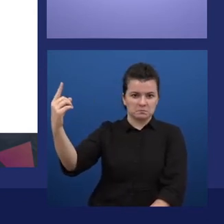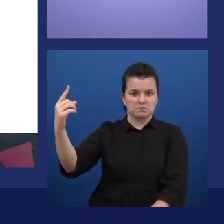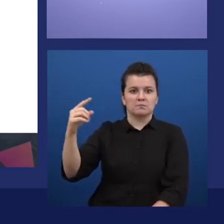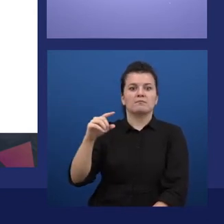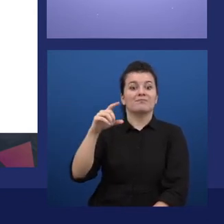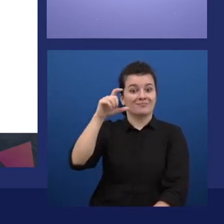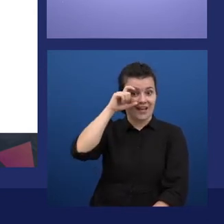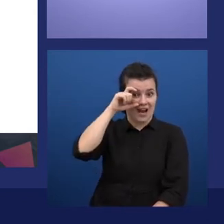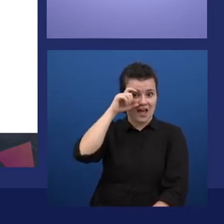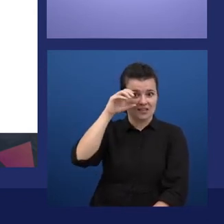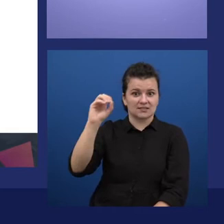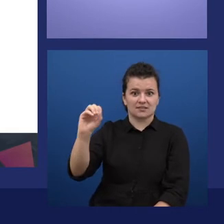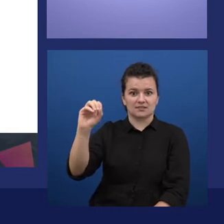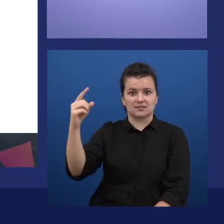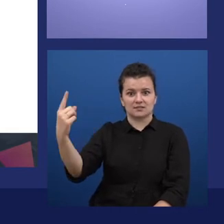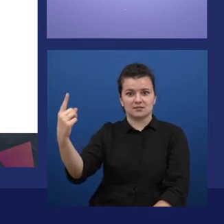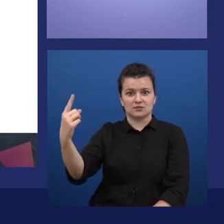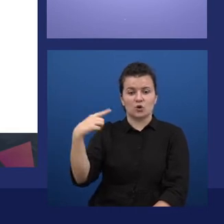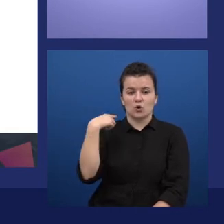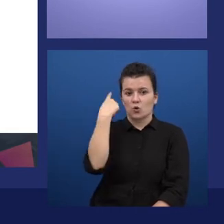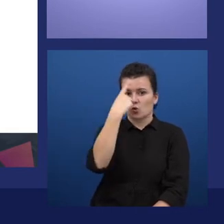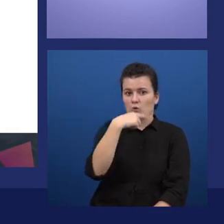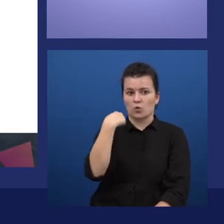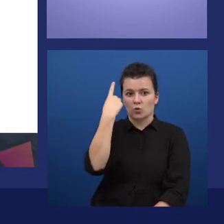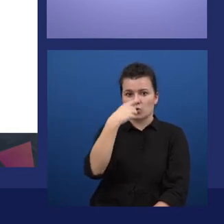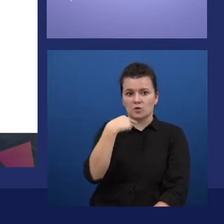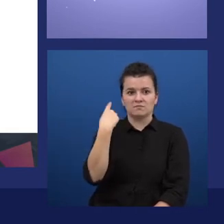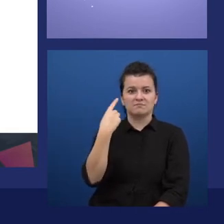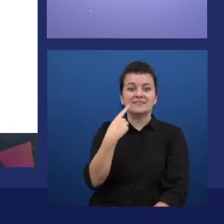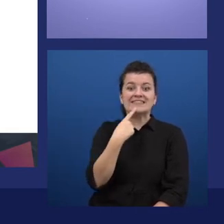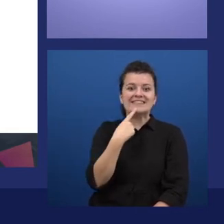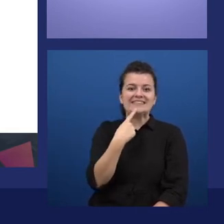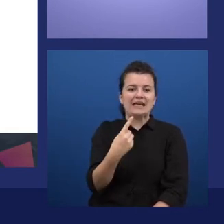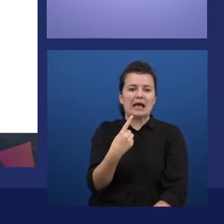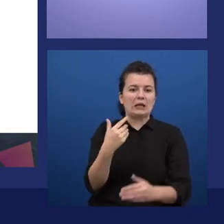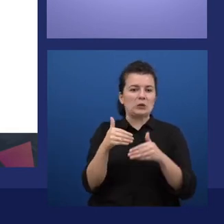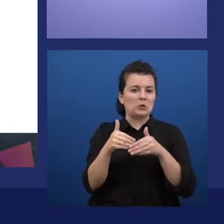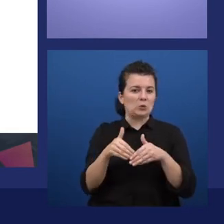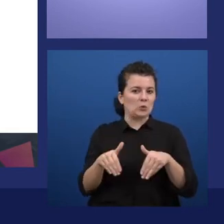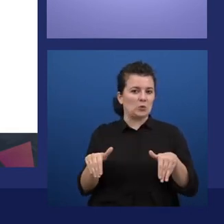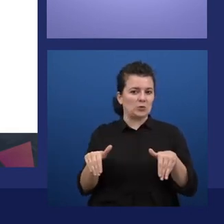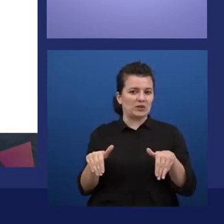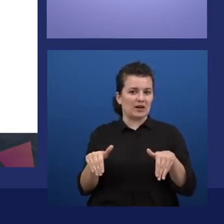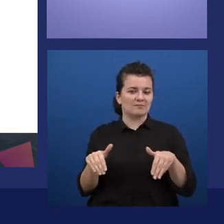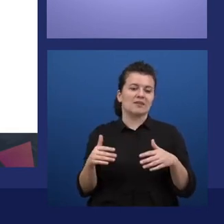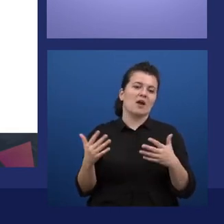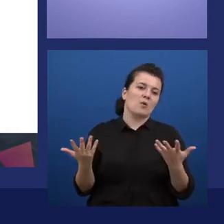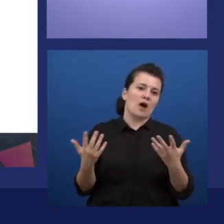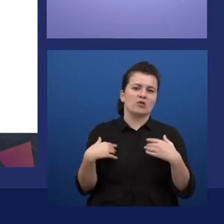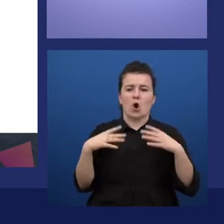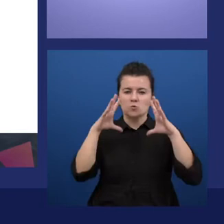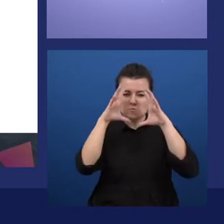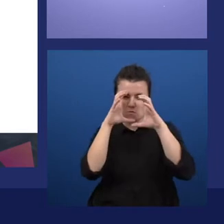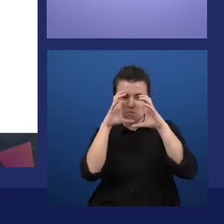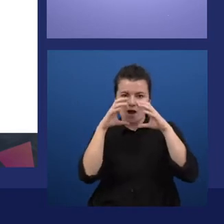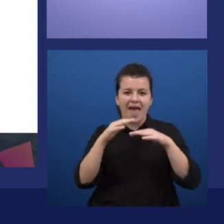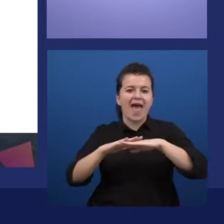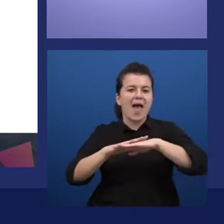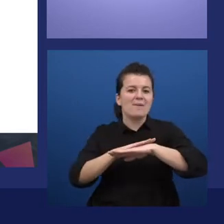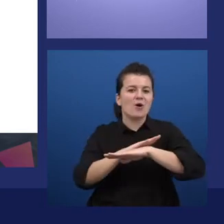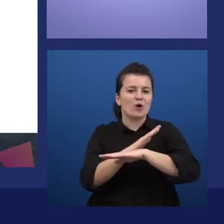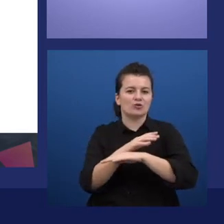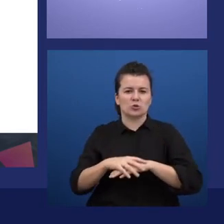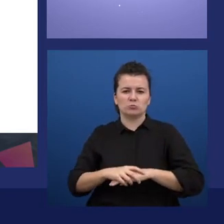What am I? Oh, it came out as a neutral. Okay. I didn't do my angry face too much well this morning,